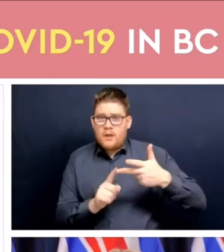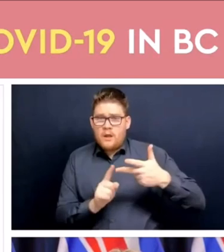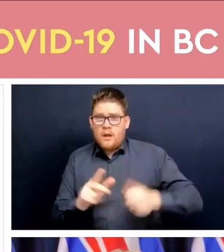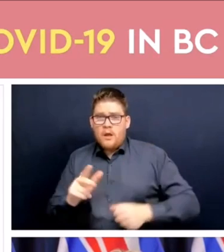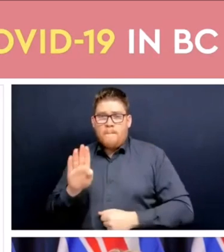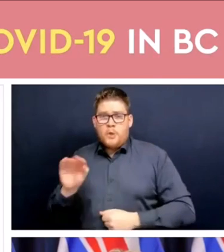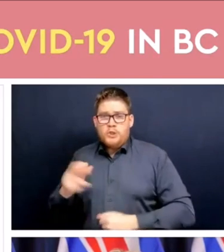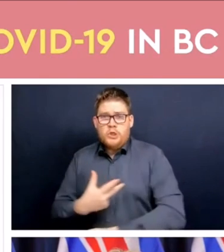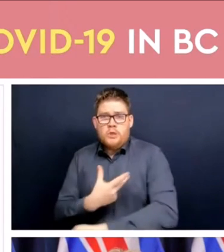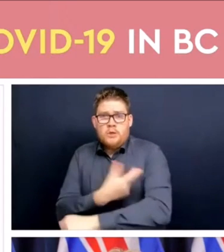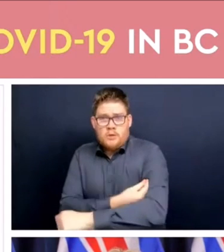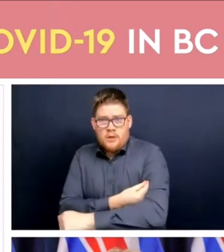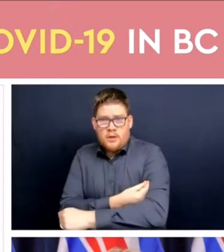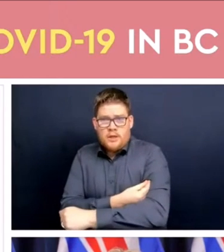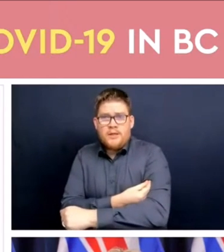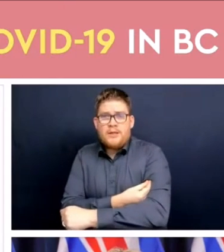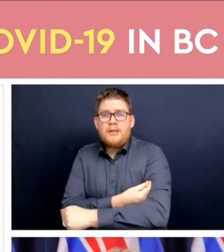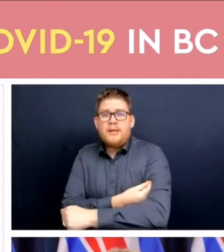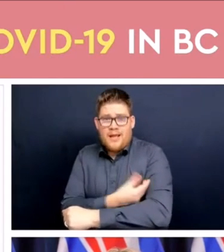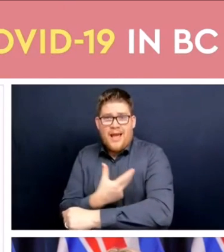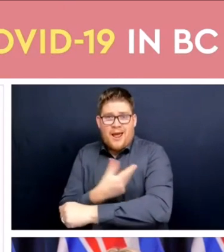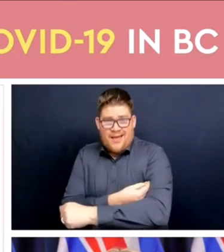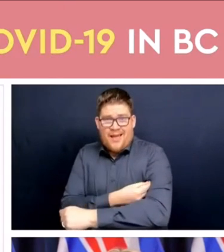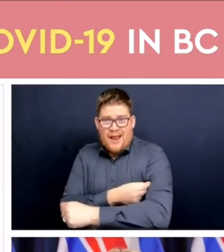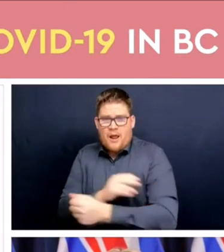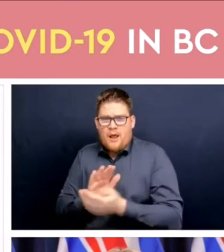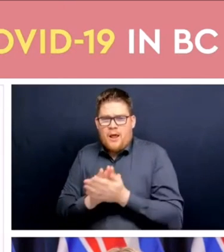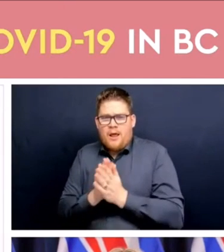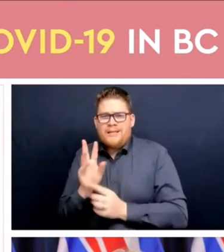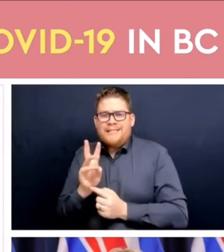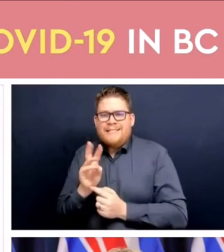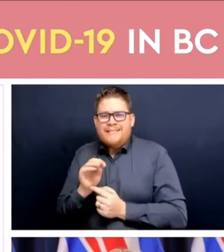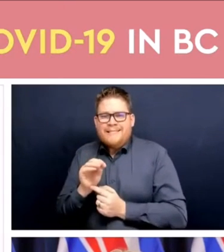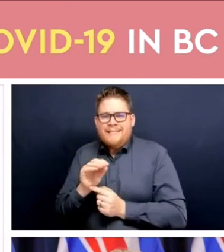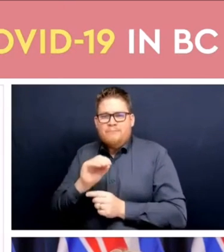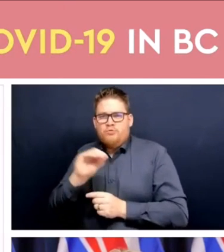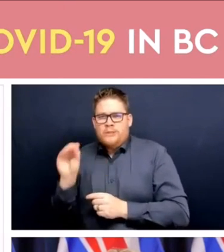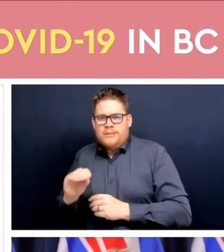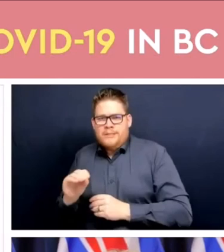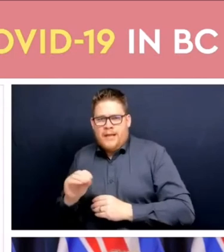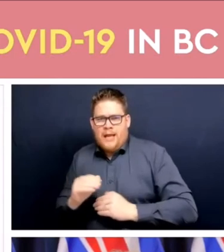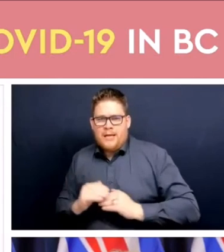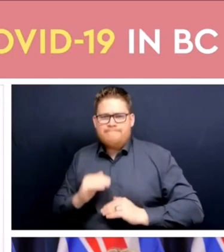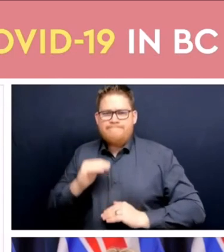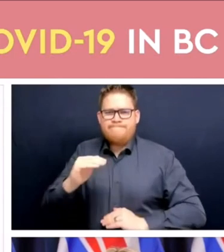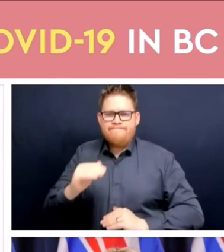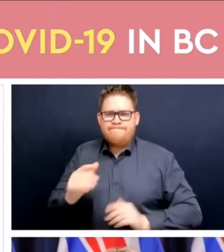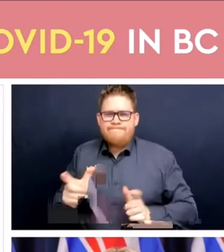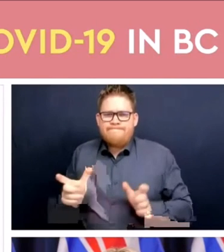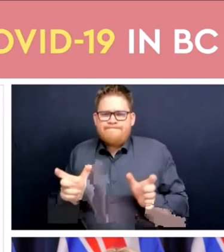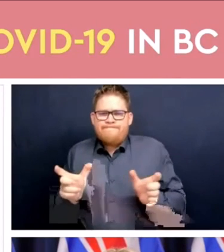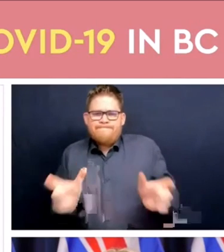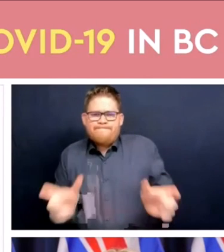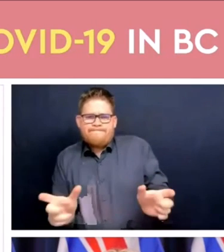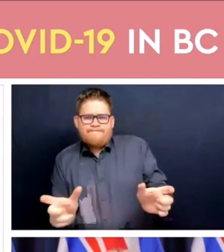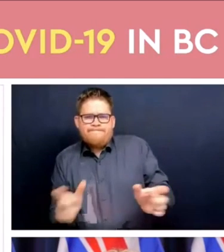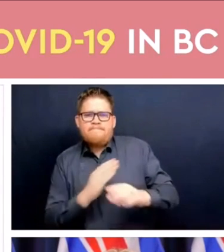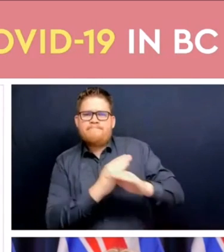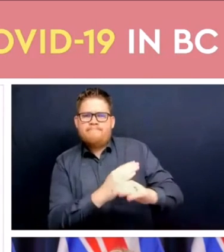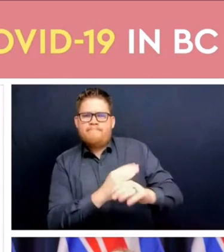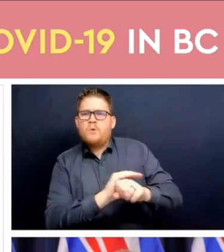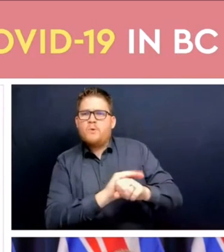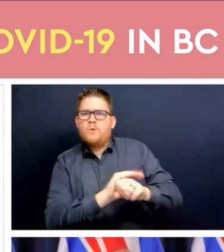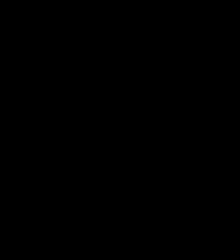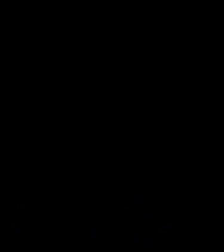effectiveness of 60% against infection with the Omicron strain that's important that means we'll reduce the chances of getting